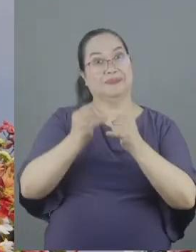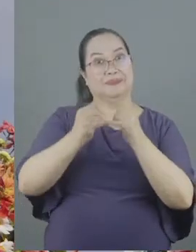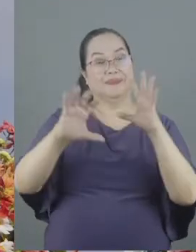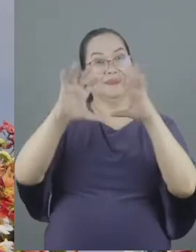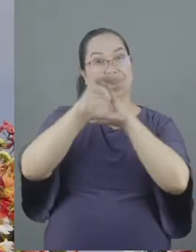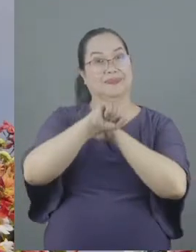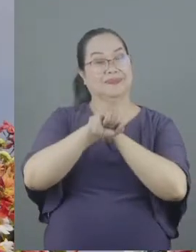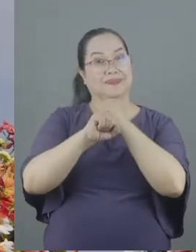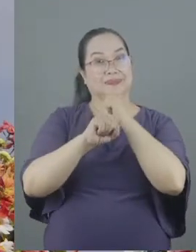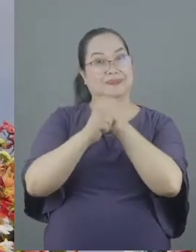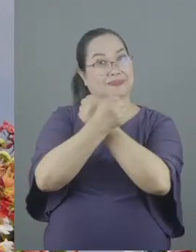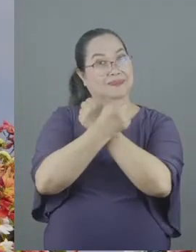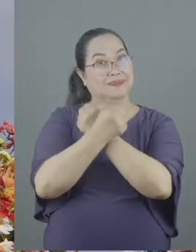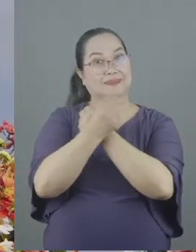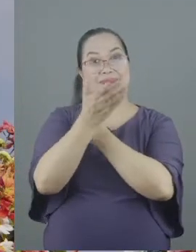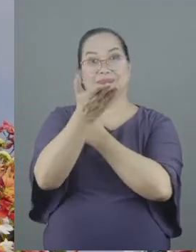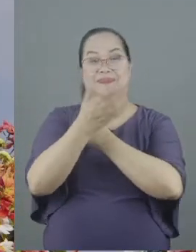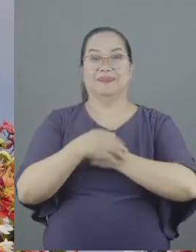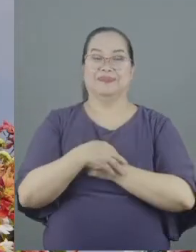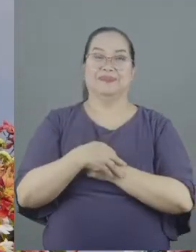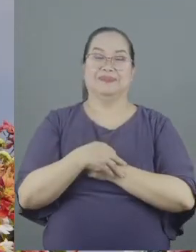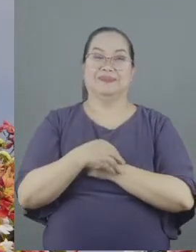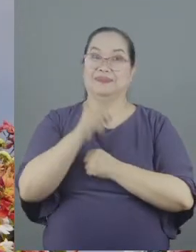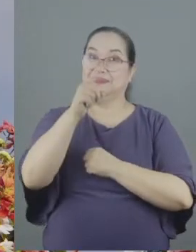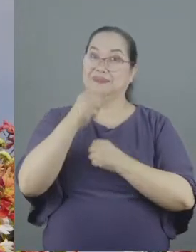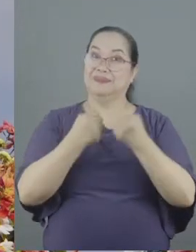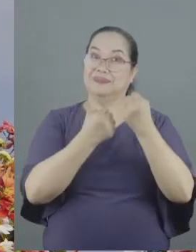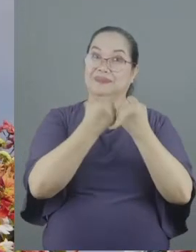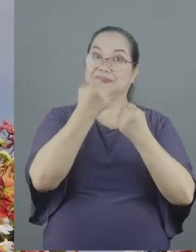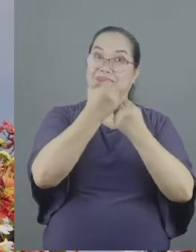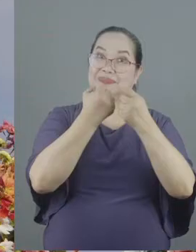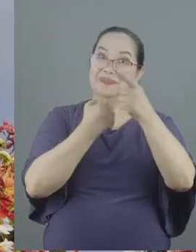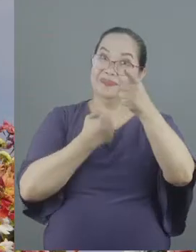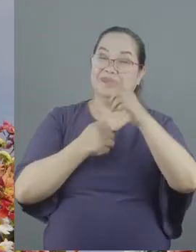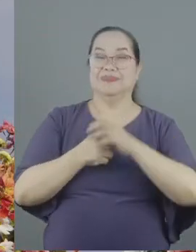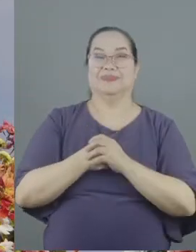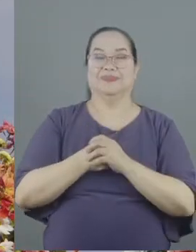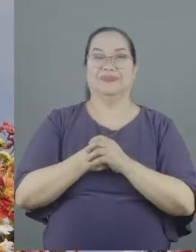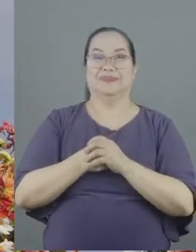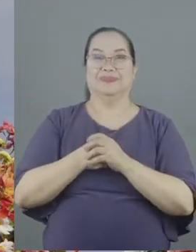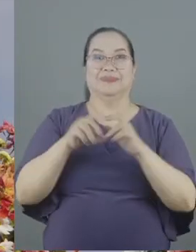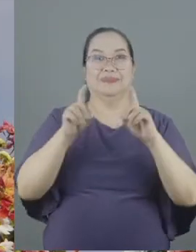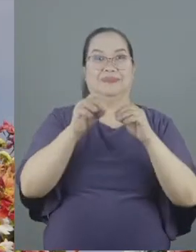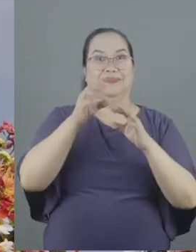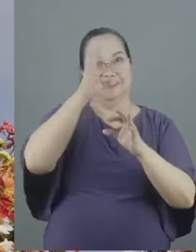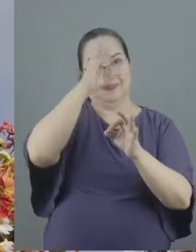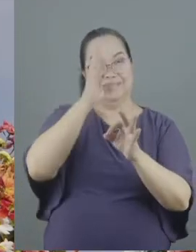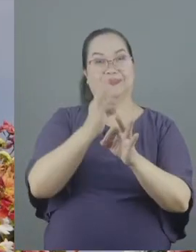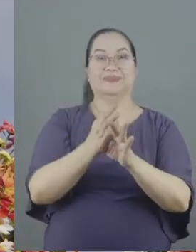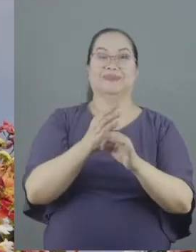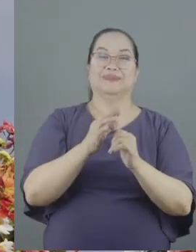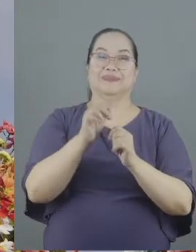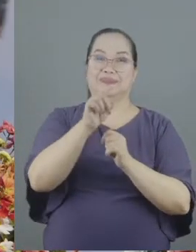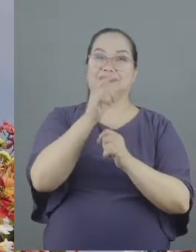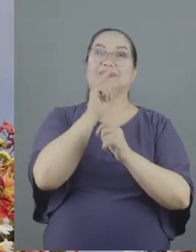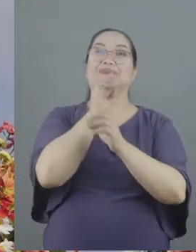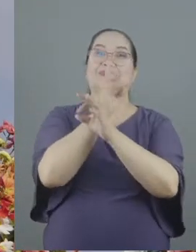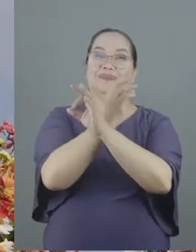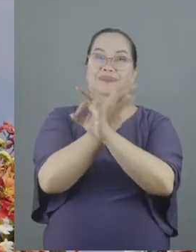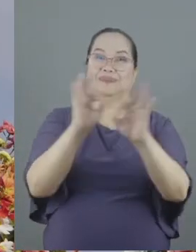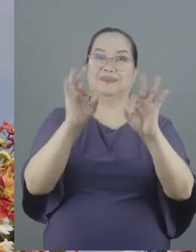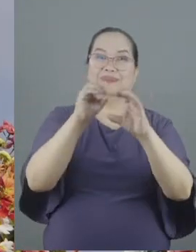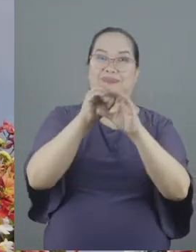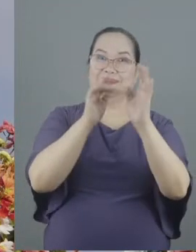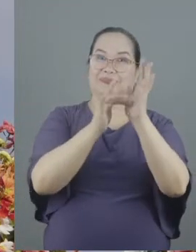does not enslave you if it builds you up if it's done out of faith then you are free in Christ